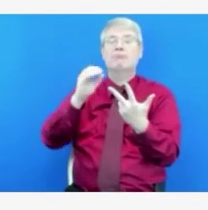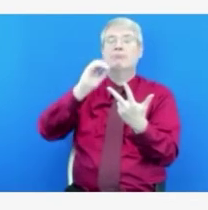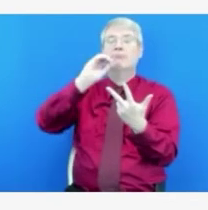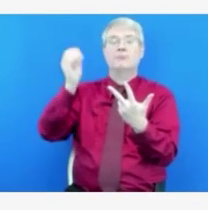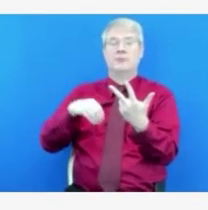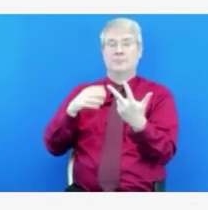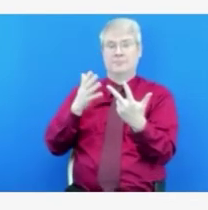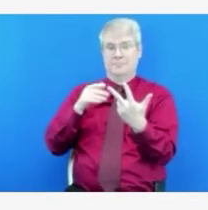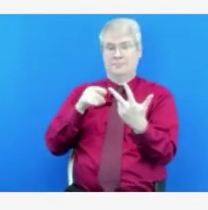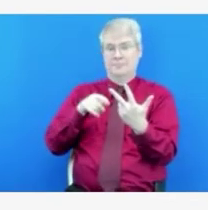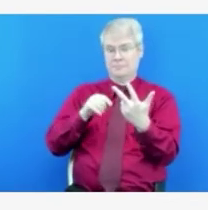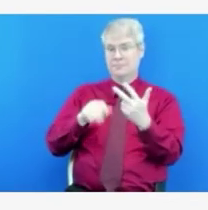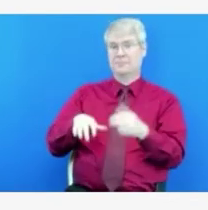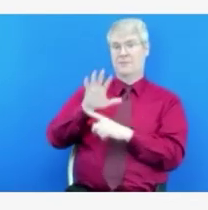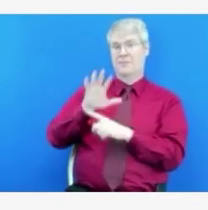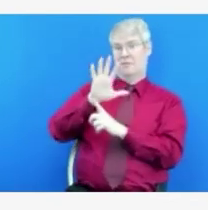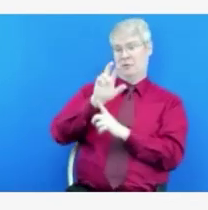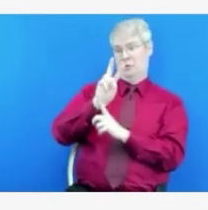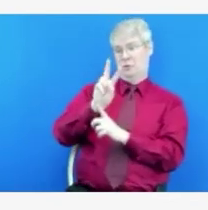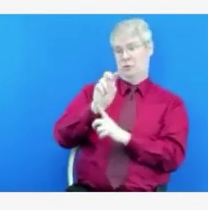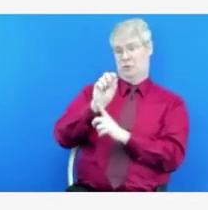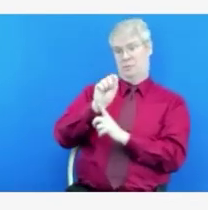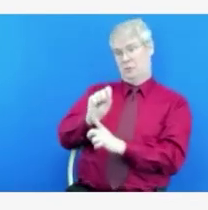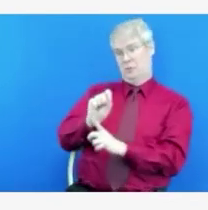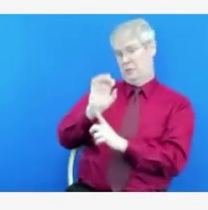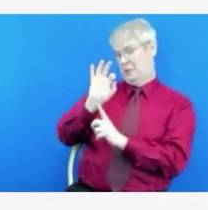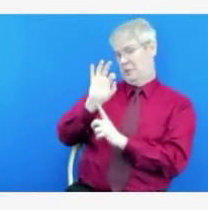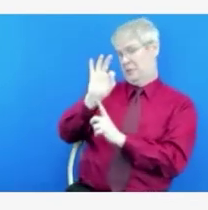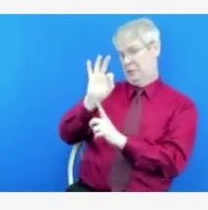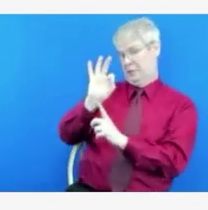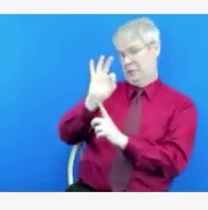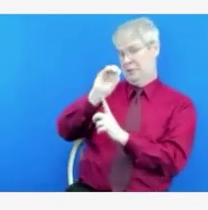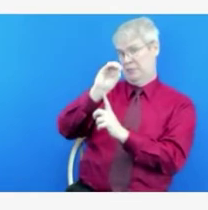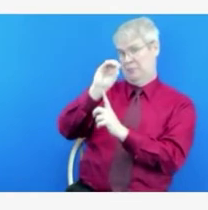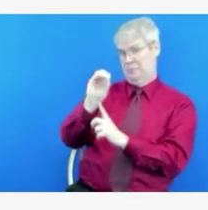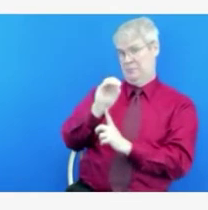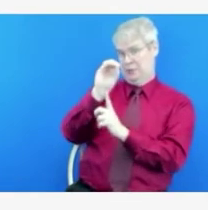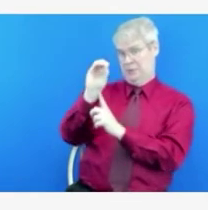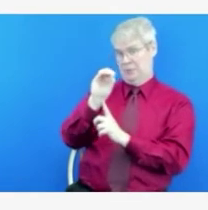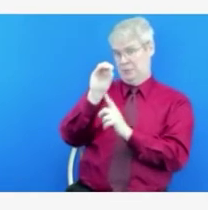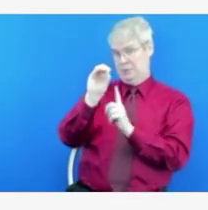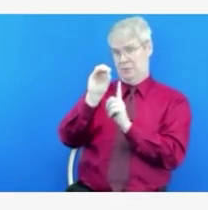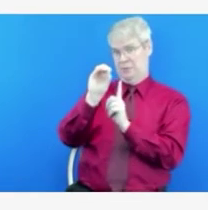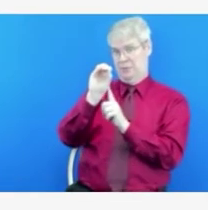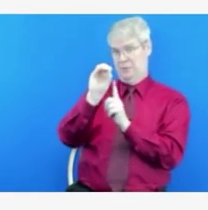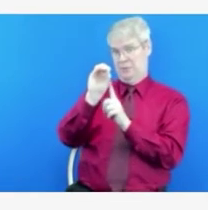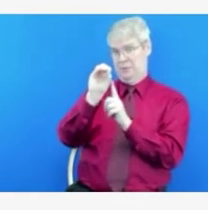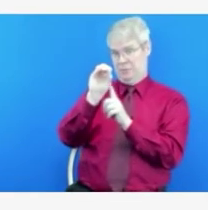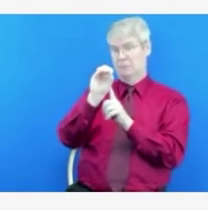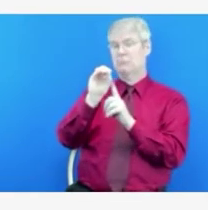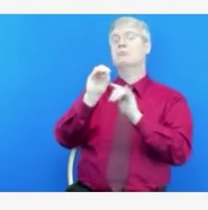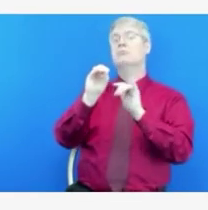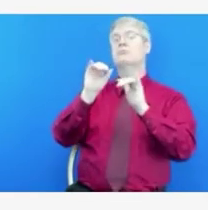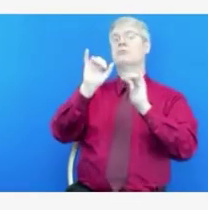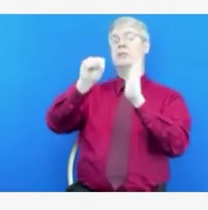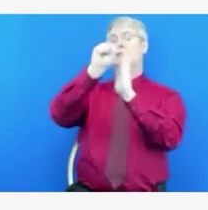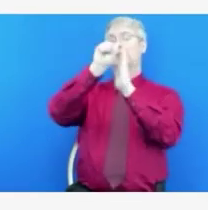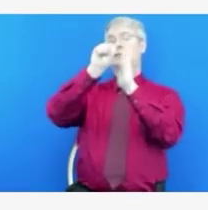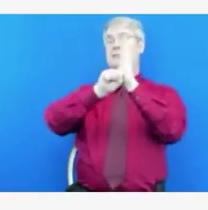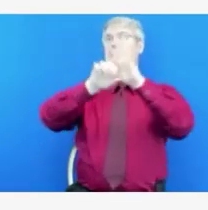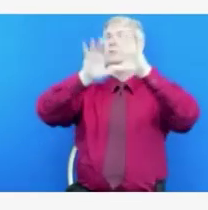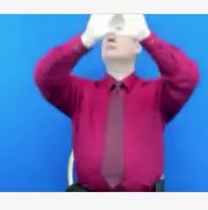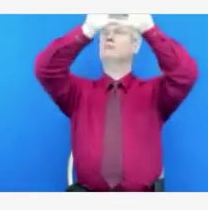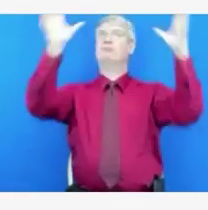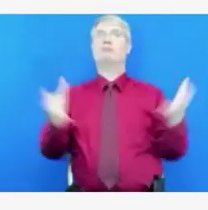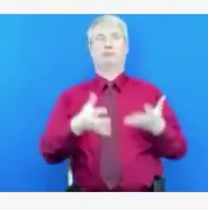And as you can see from this chart, this data remains relatively stable from week to week and has for many weeks now. We have 88